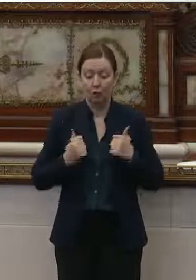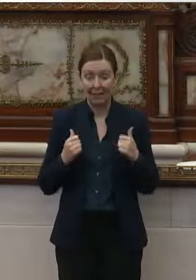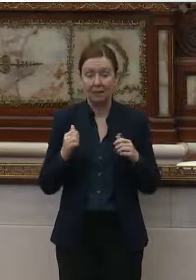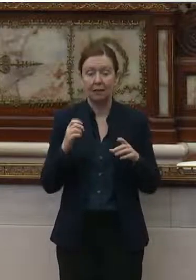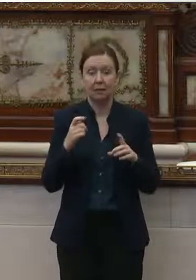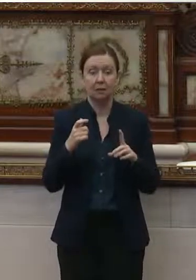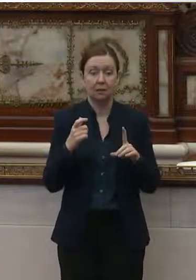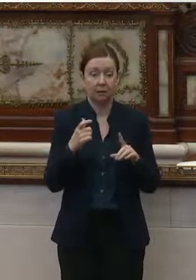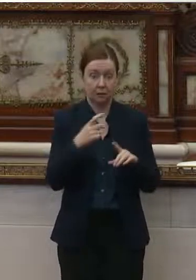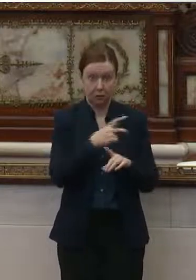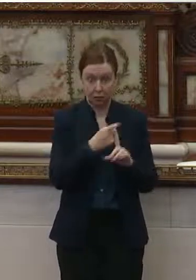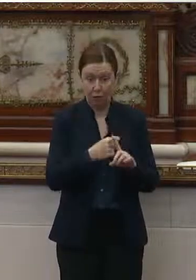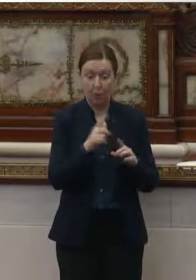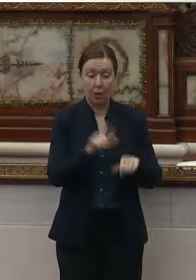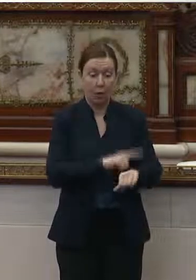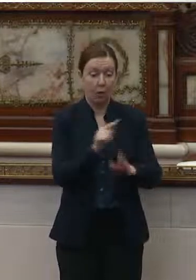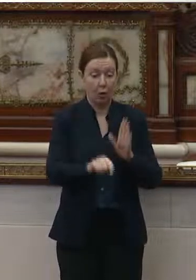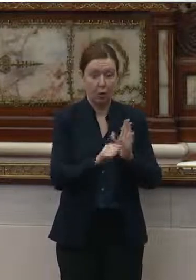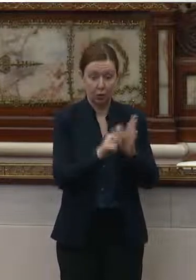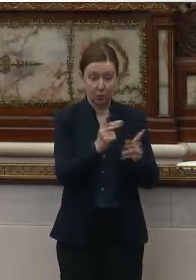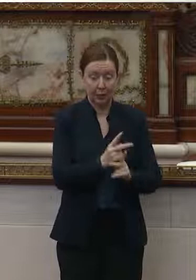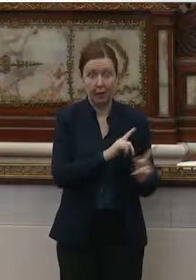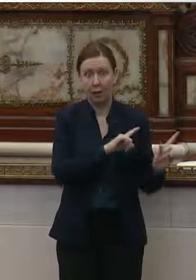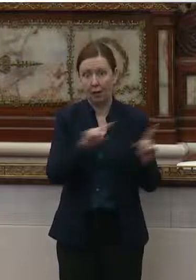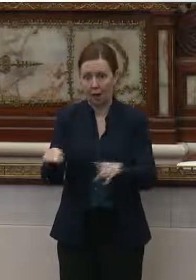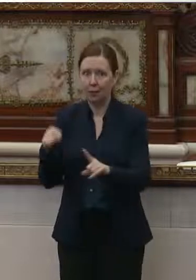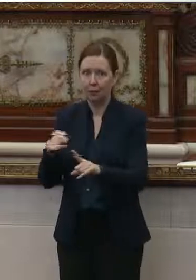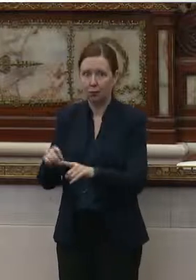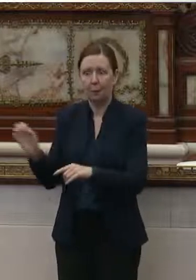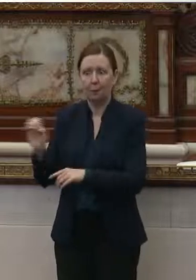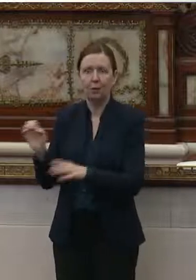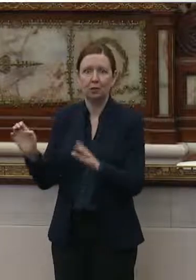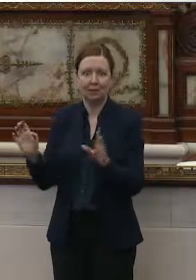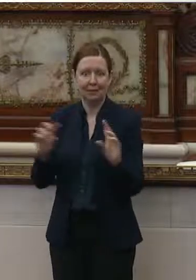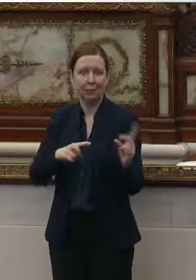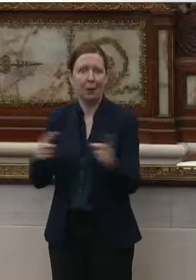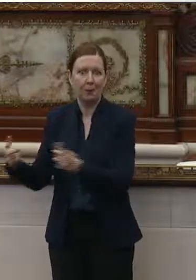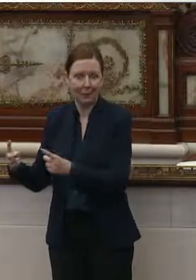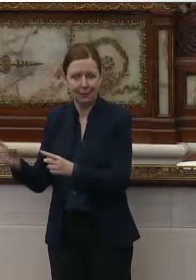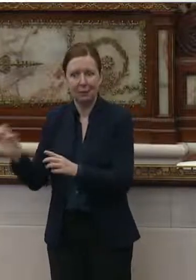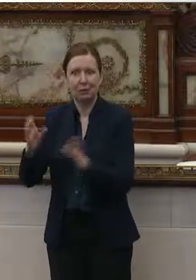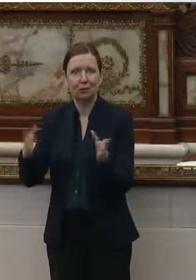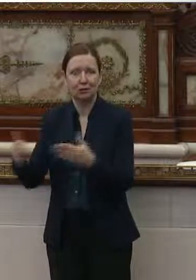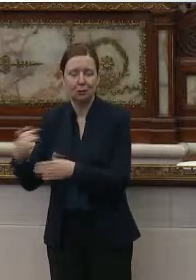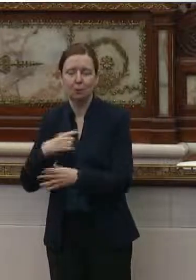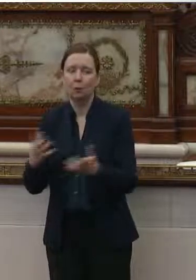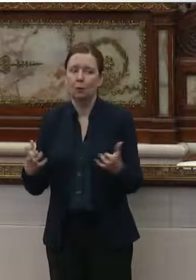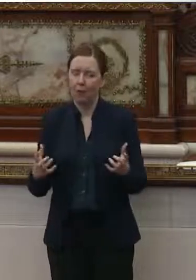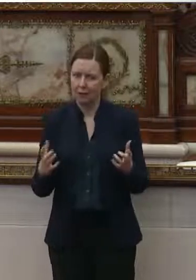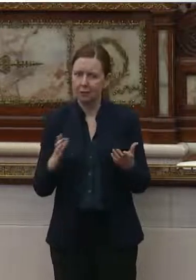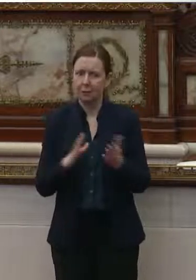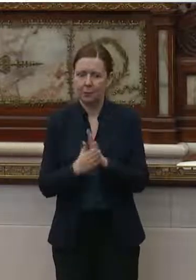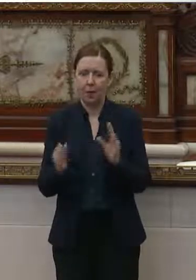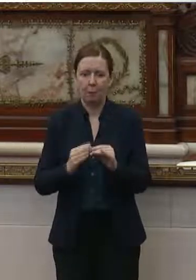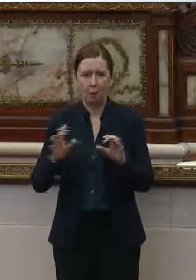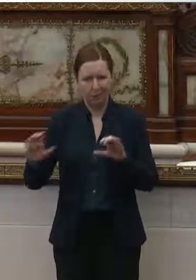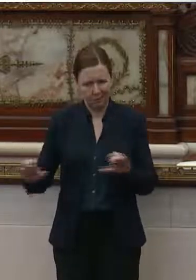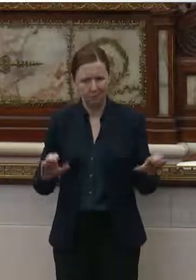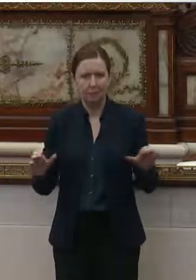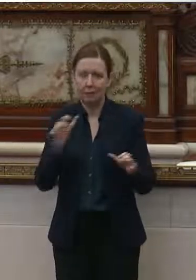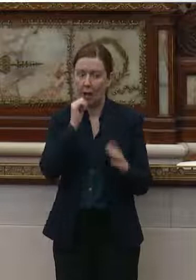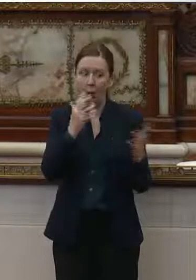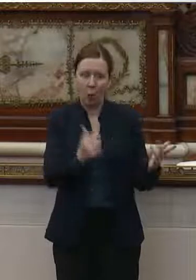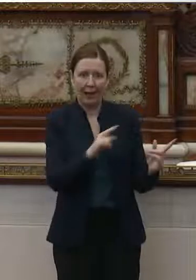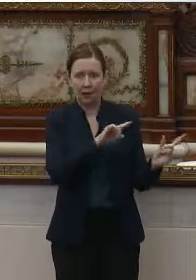long-term care coming in large numbers to our emergency departments. And we wanted to be more proactive, not wait